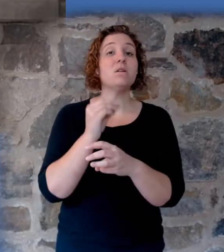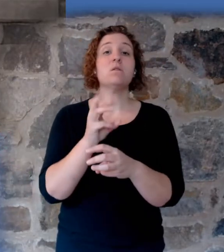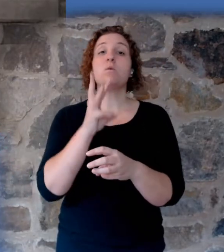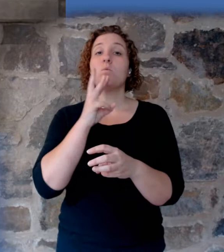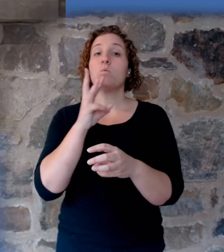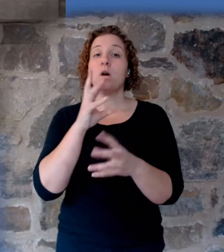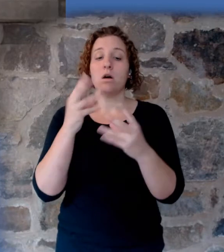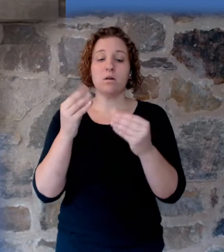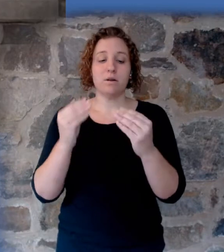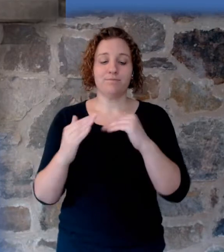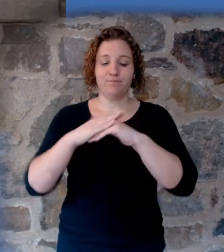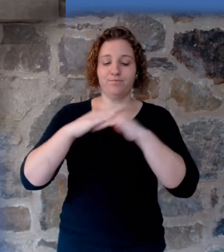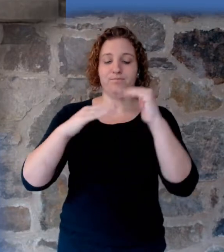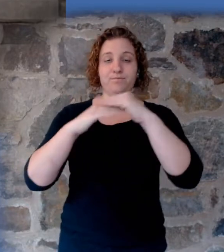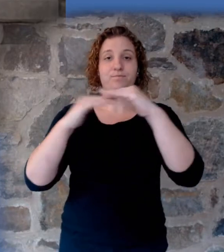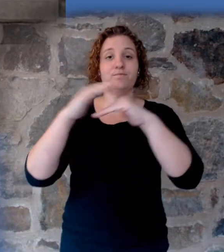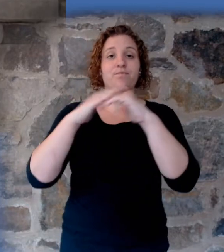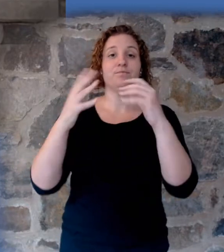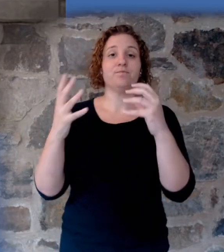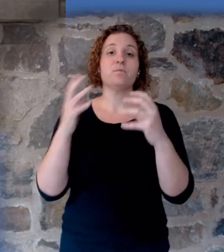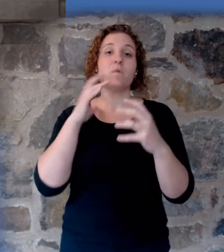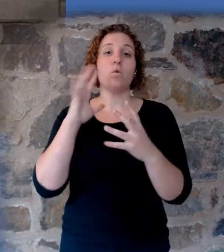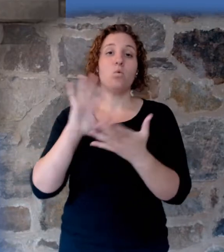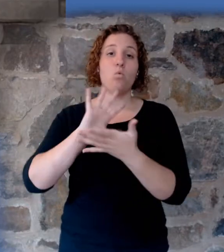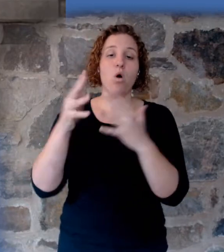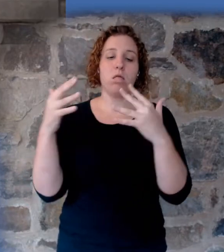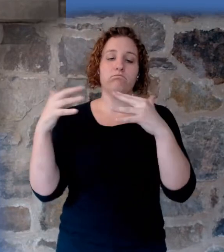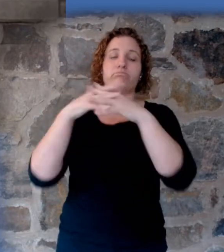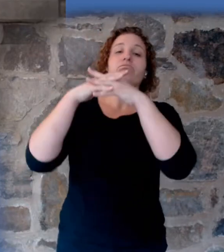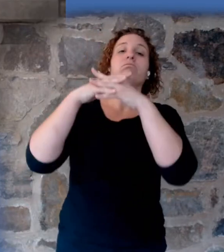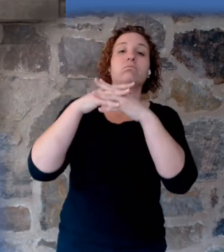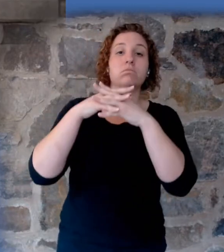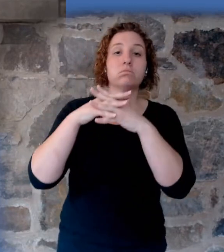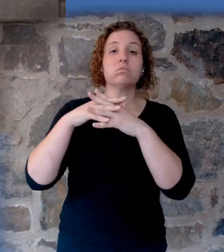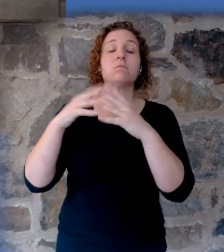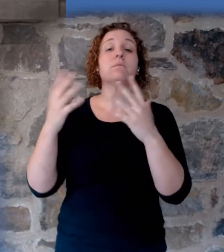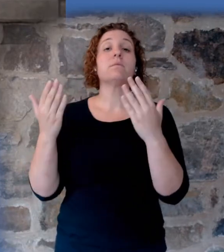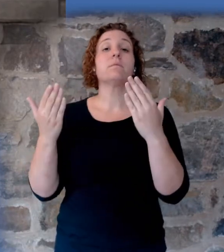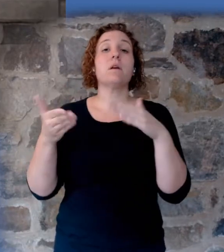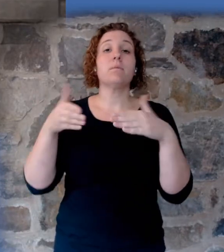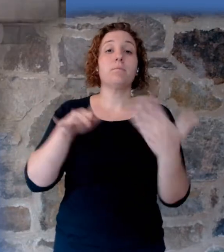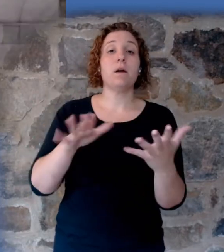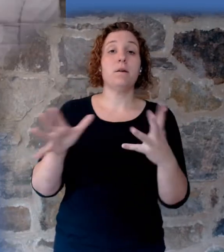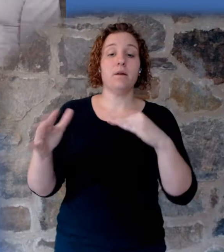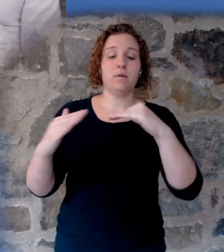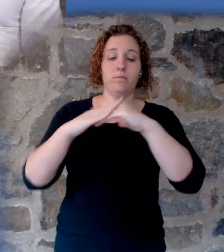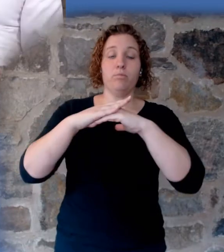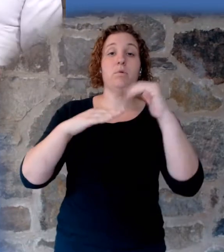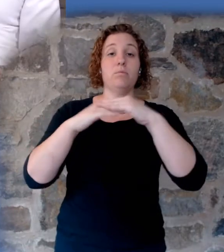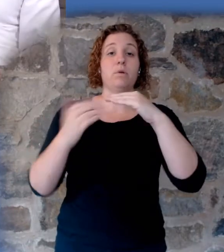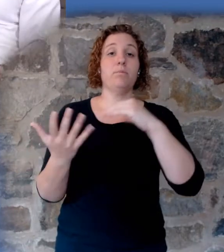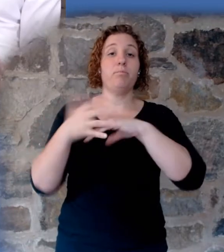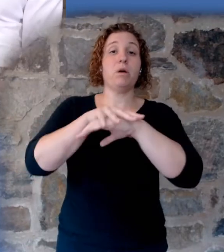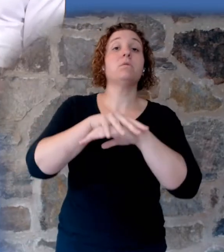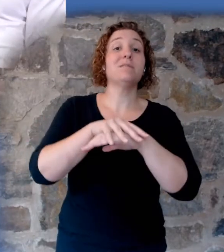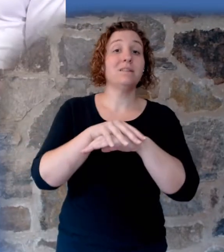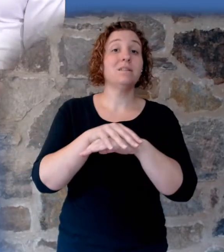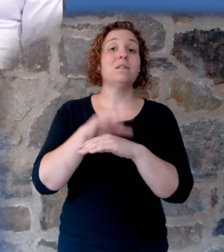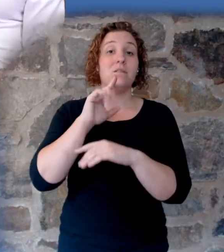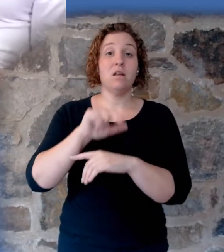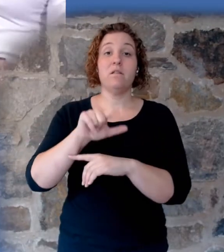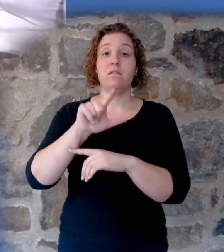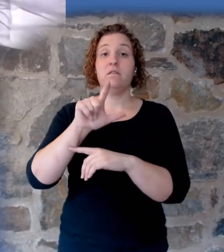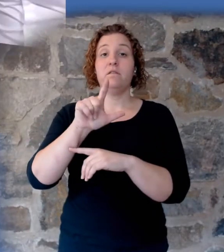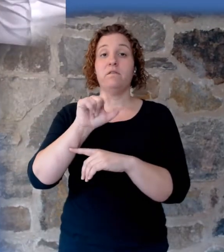and living things suddenly all interact and get buried. That would be a flood. When we think about the